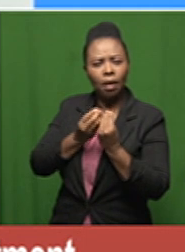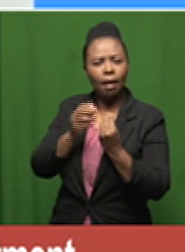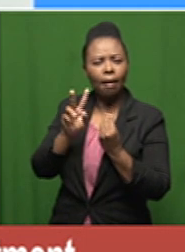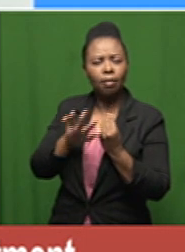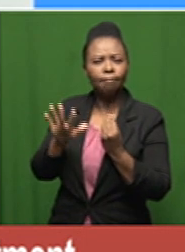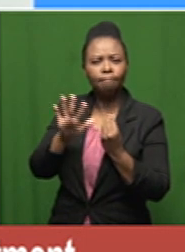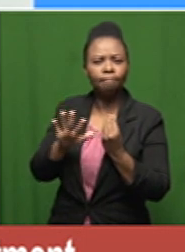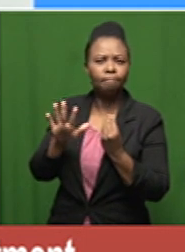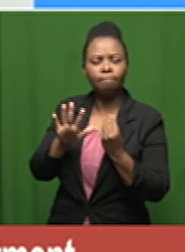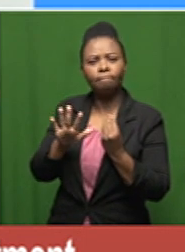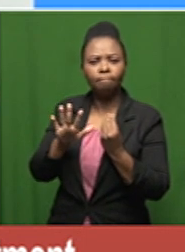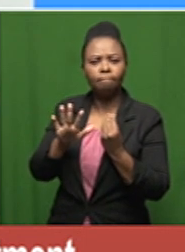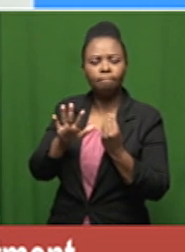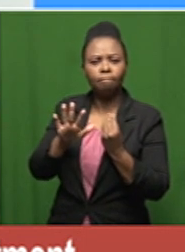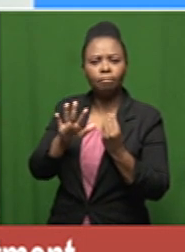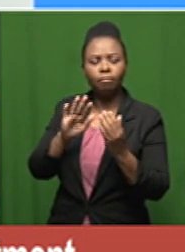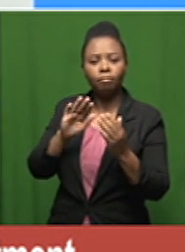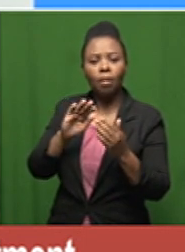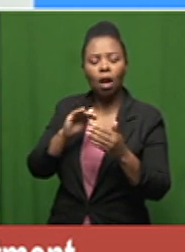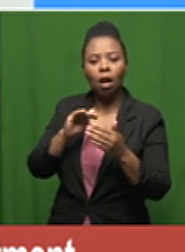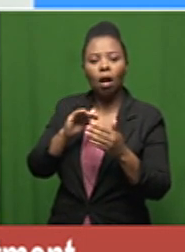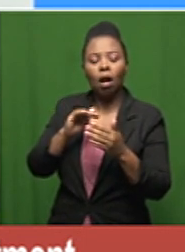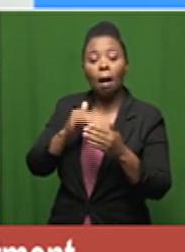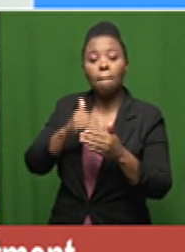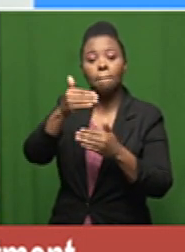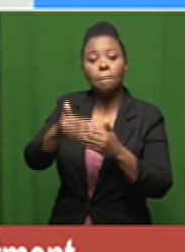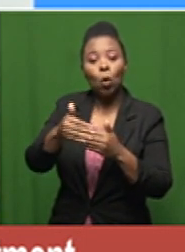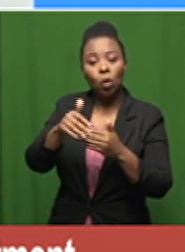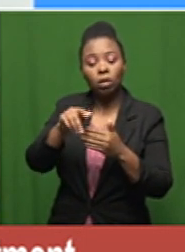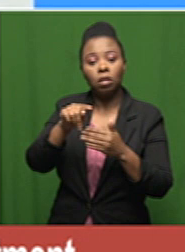post some post-covid symptoms